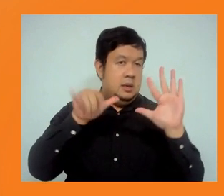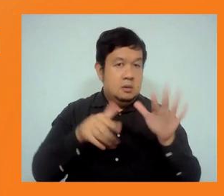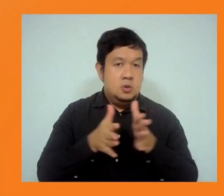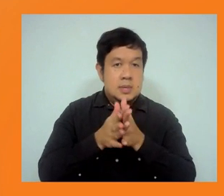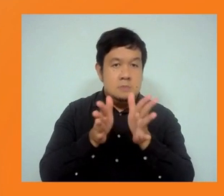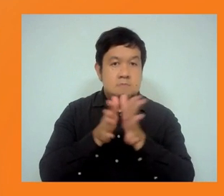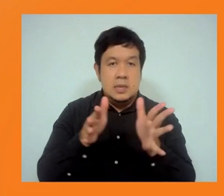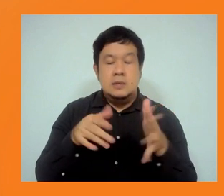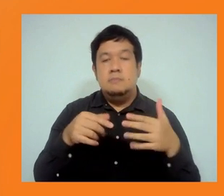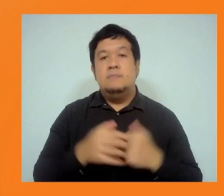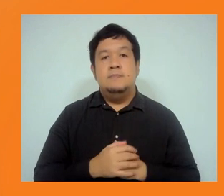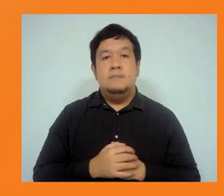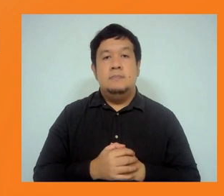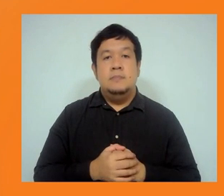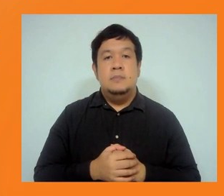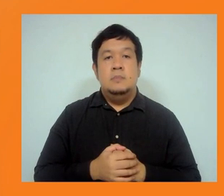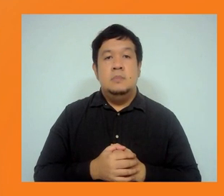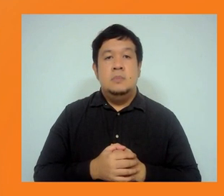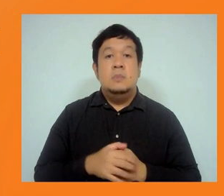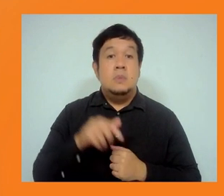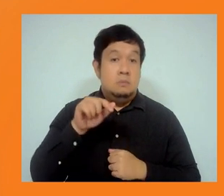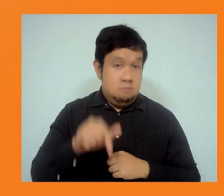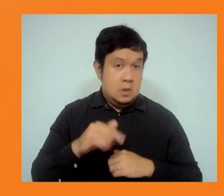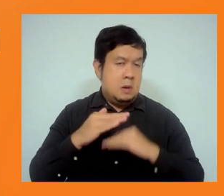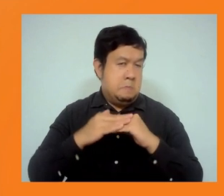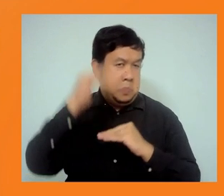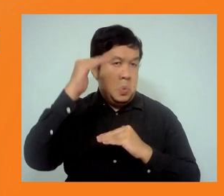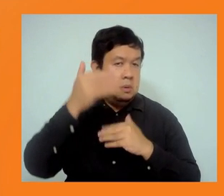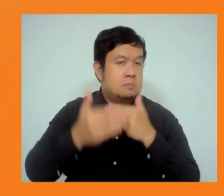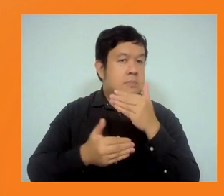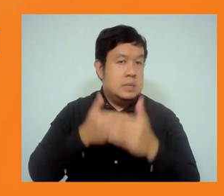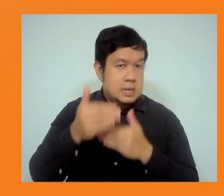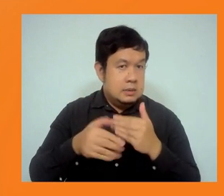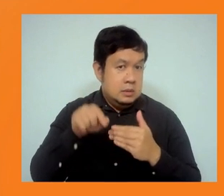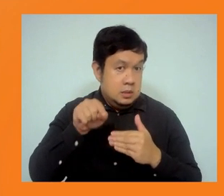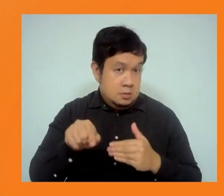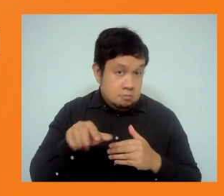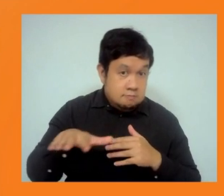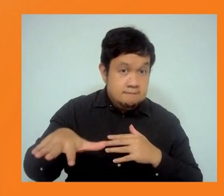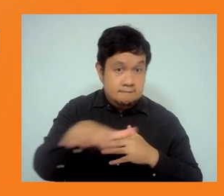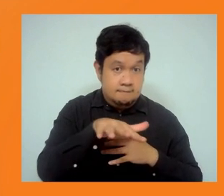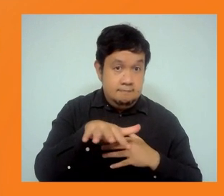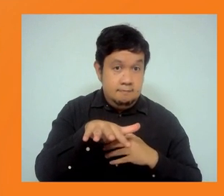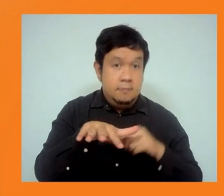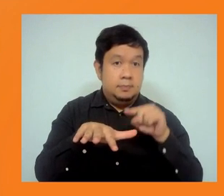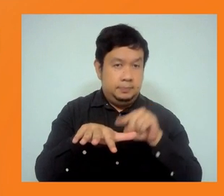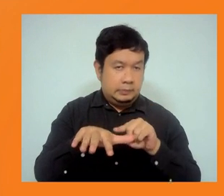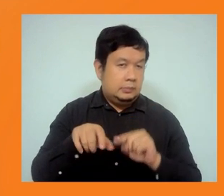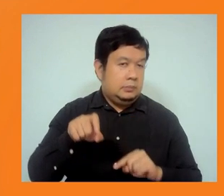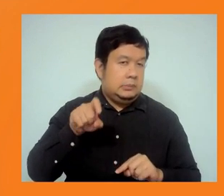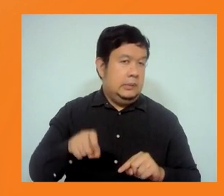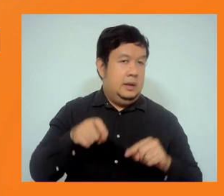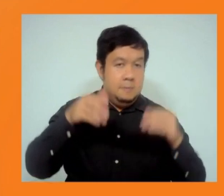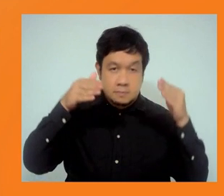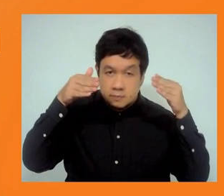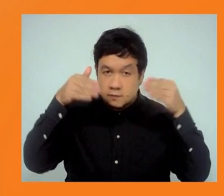guidance. But it's really what happens on the ground that matters. And that's really where we need to focus more attention. So, look,